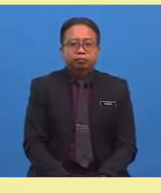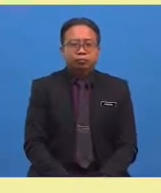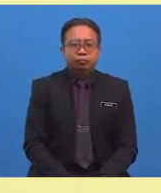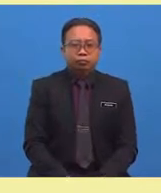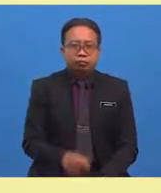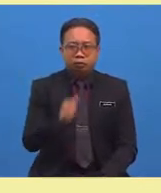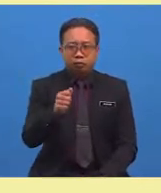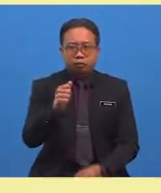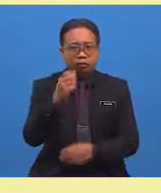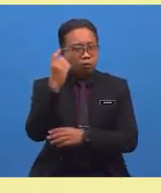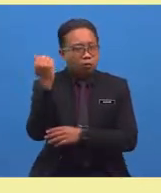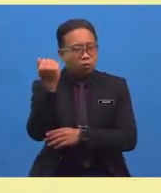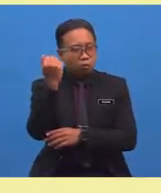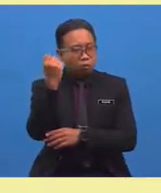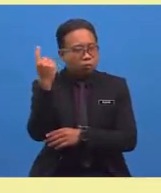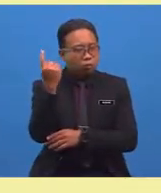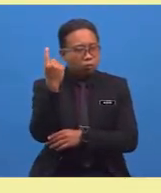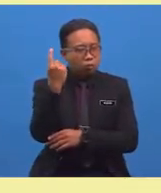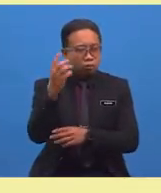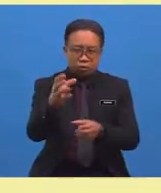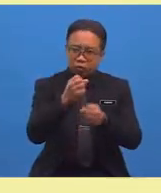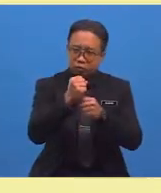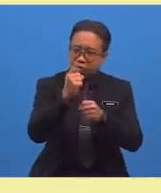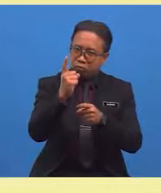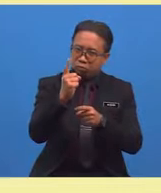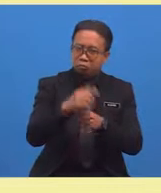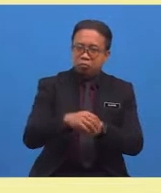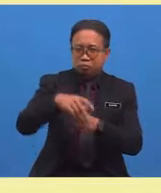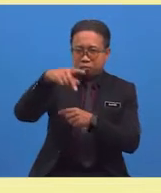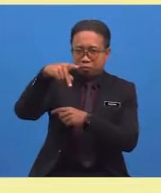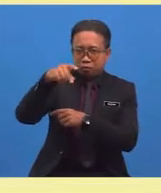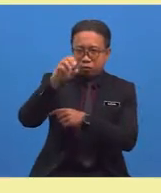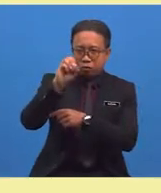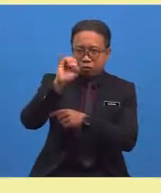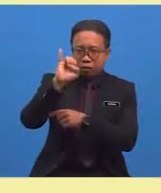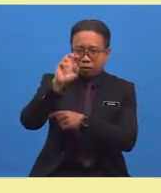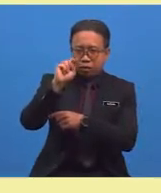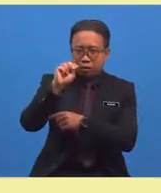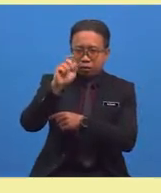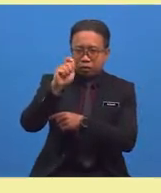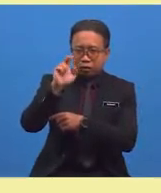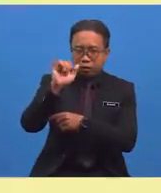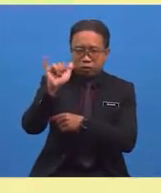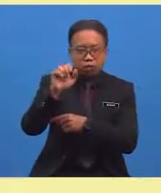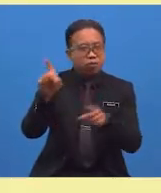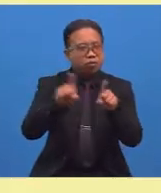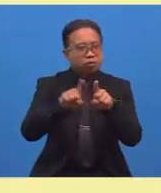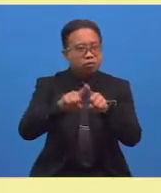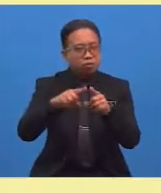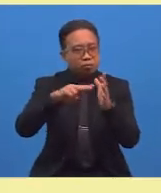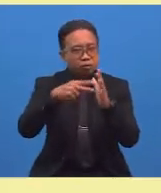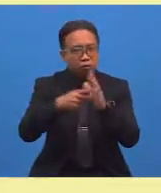You almost got that one right. Pointy. There might be pointy